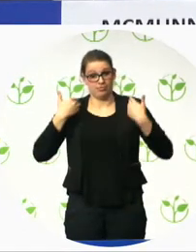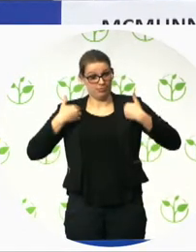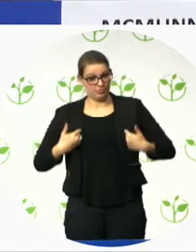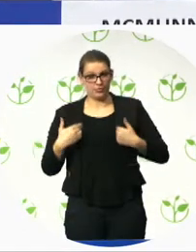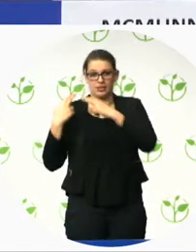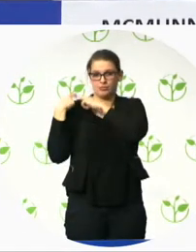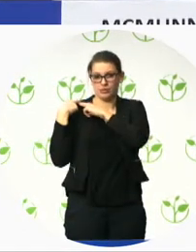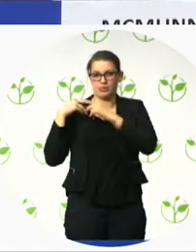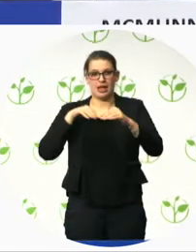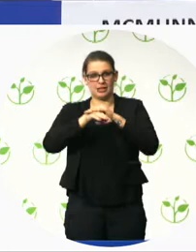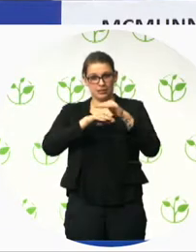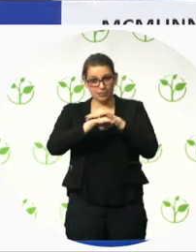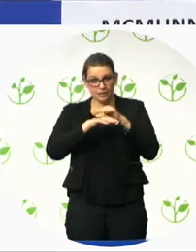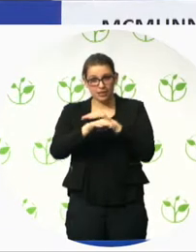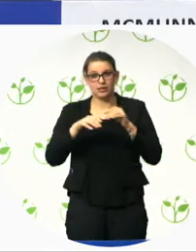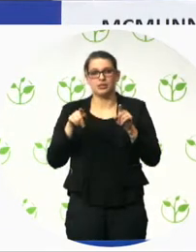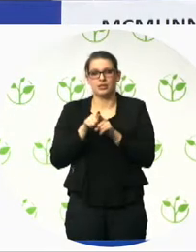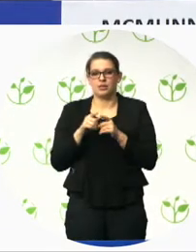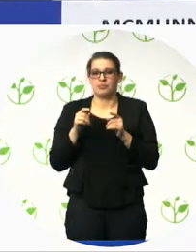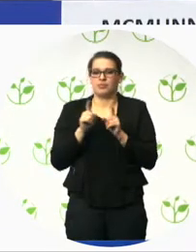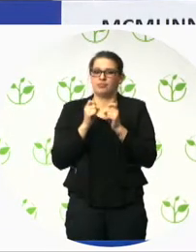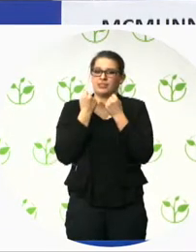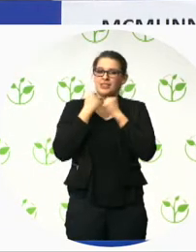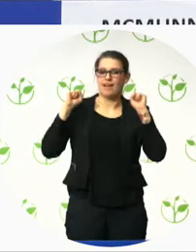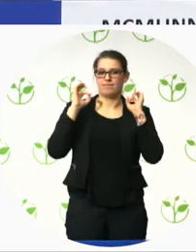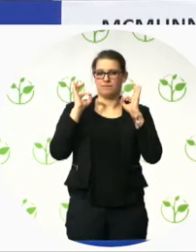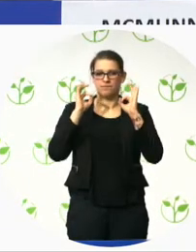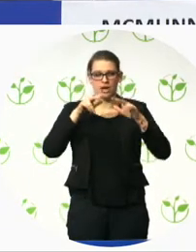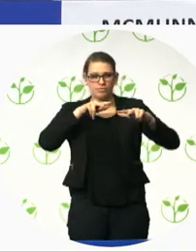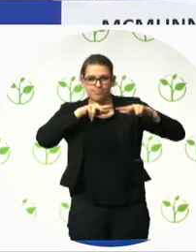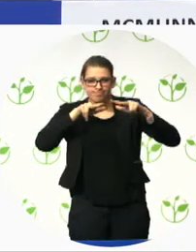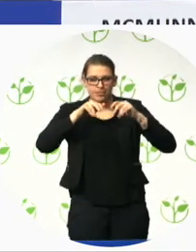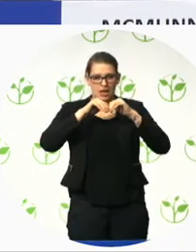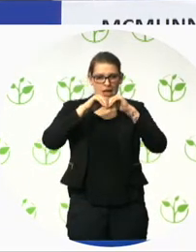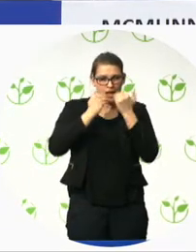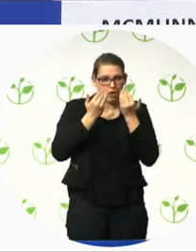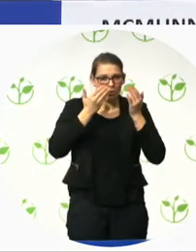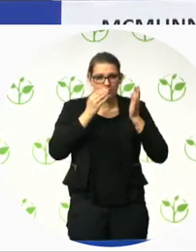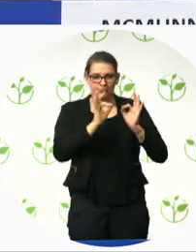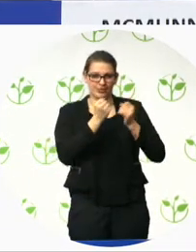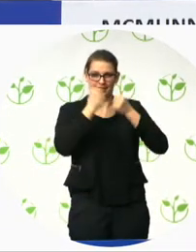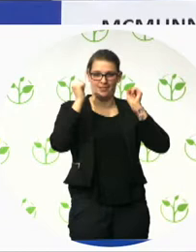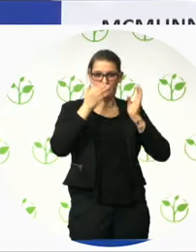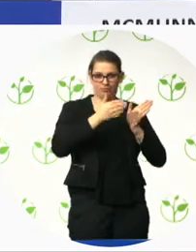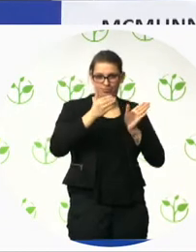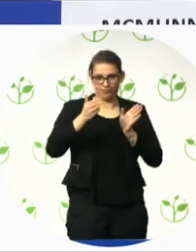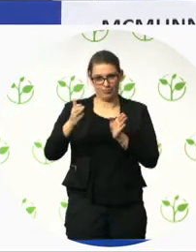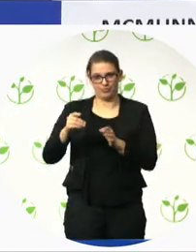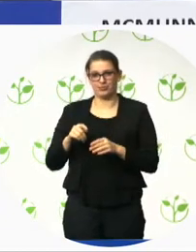manager, I was driving that mandate. And it wasn't a mandate that a lot of people in the bank were familiar with.